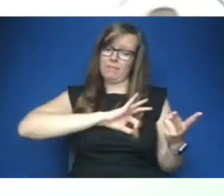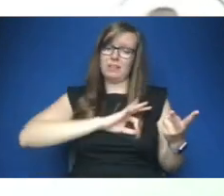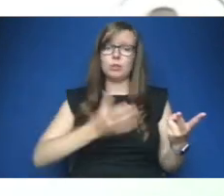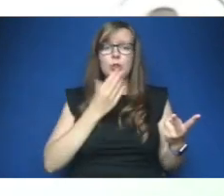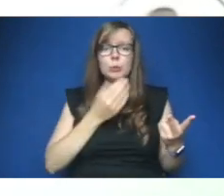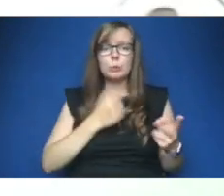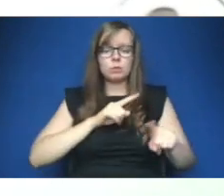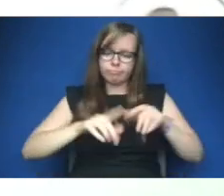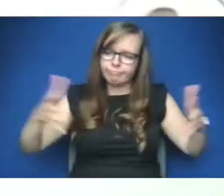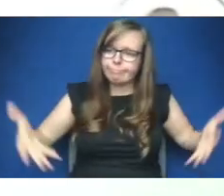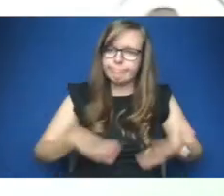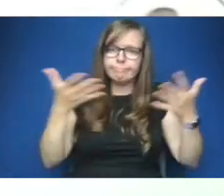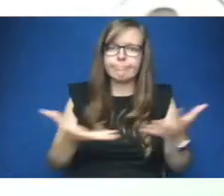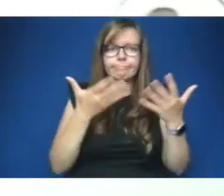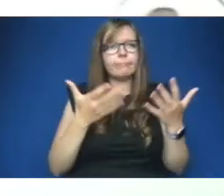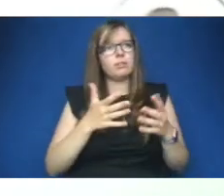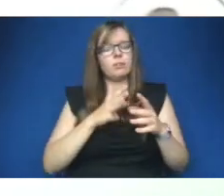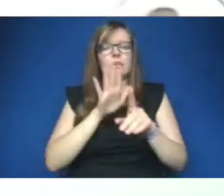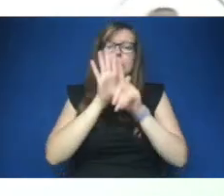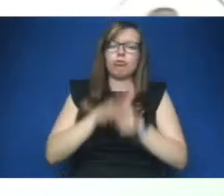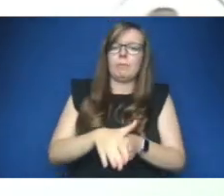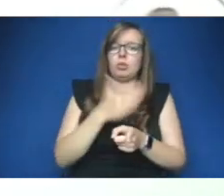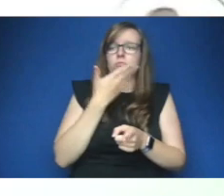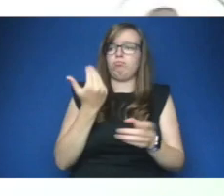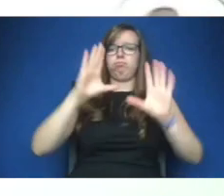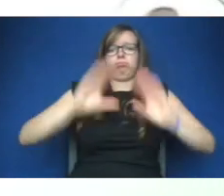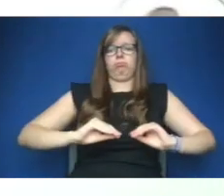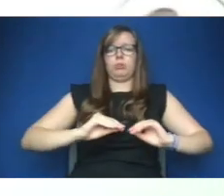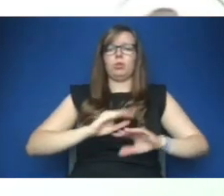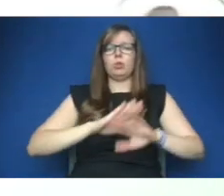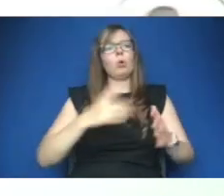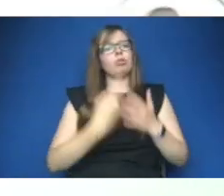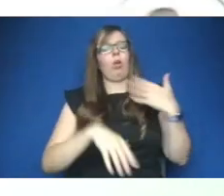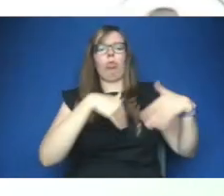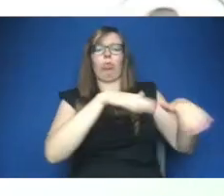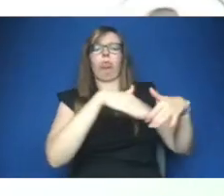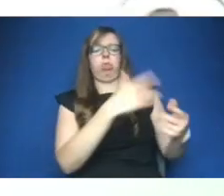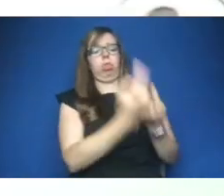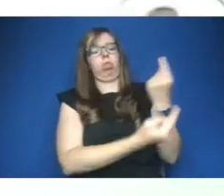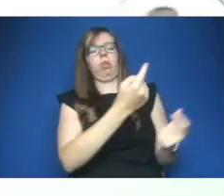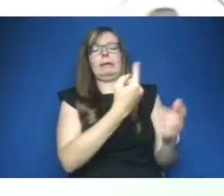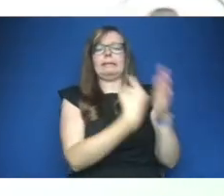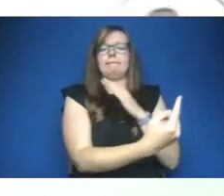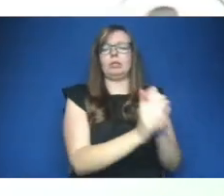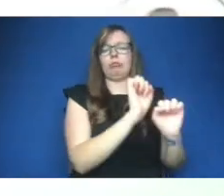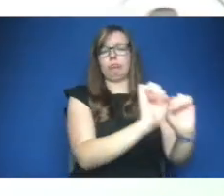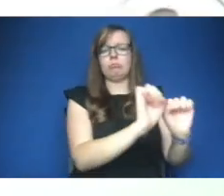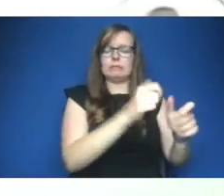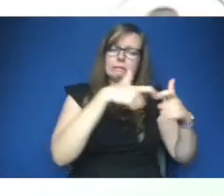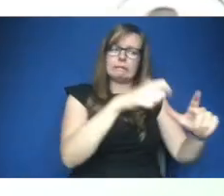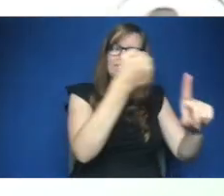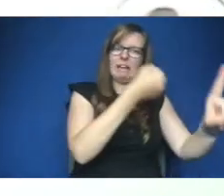-discriminatory access for those excluded don't just leave it for those certain individuals to continuously fight for their rights